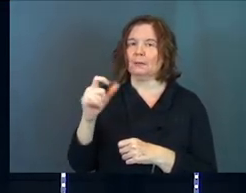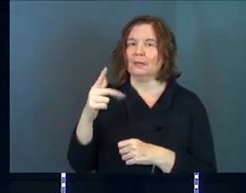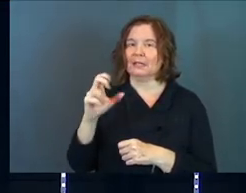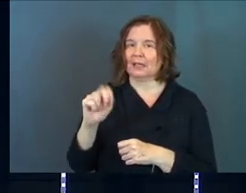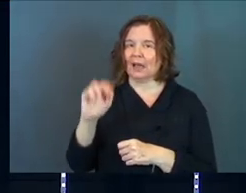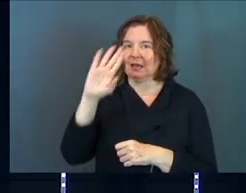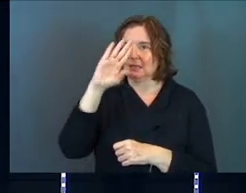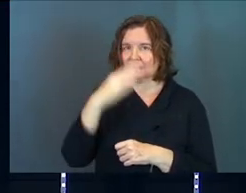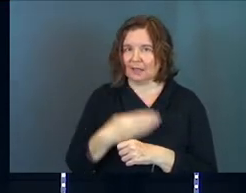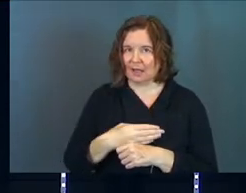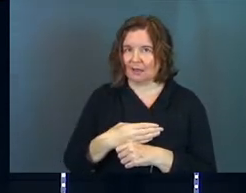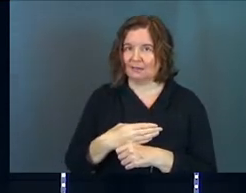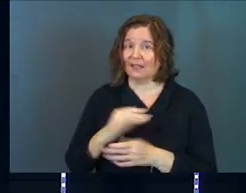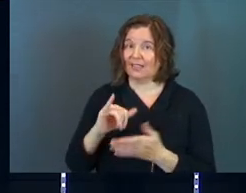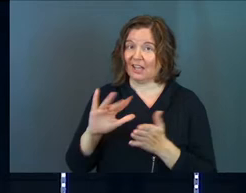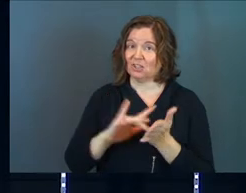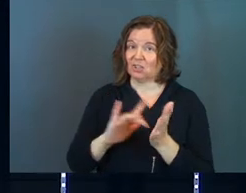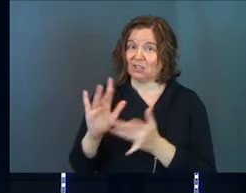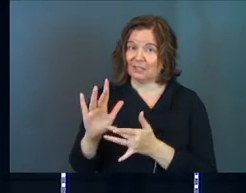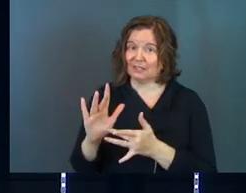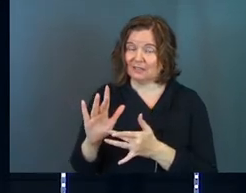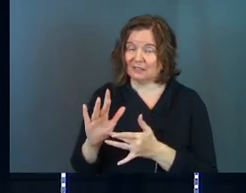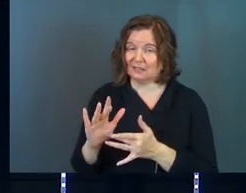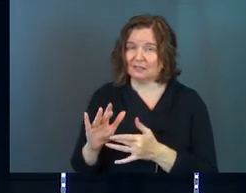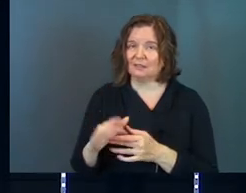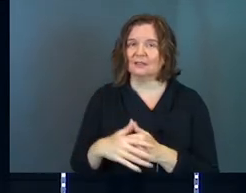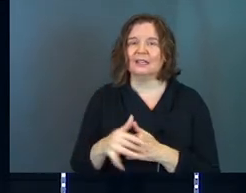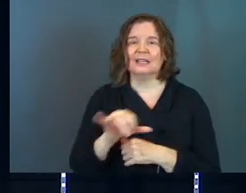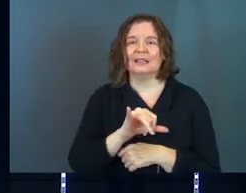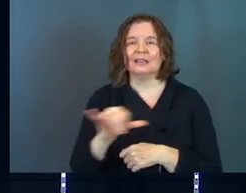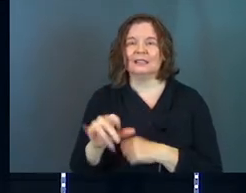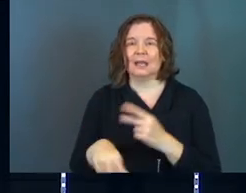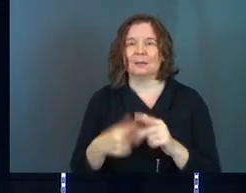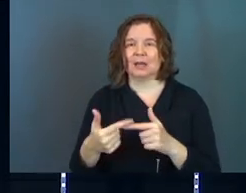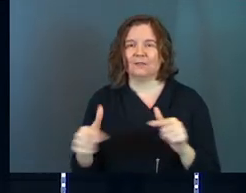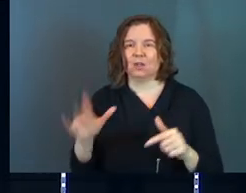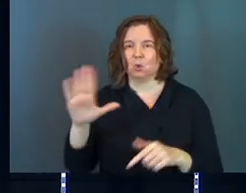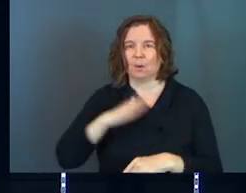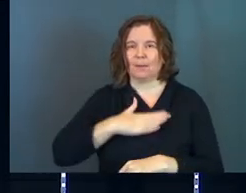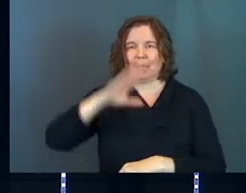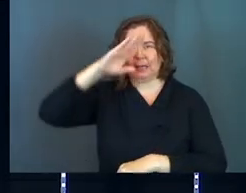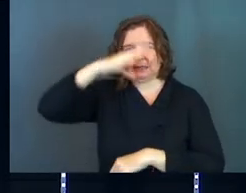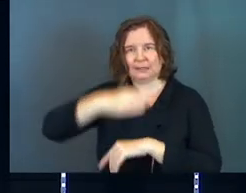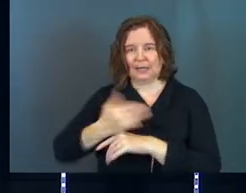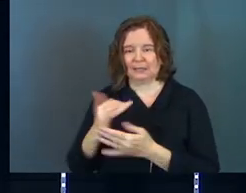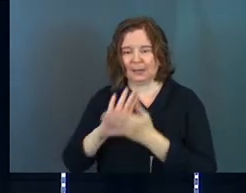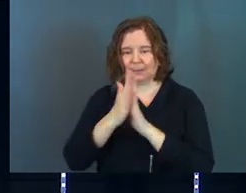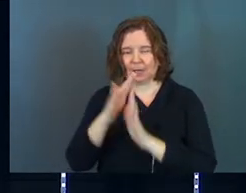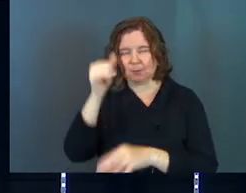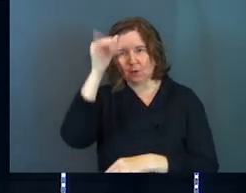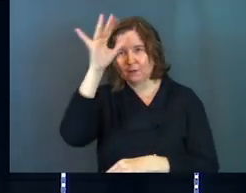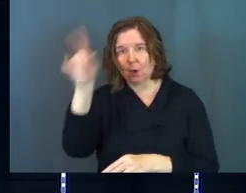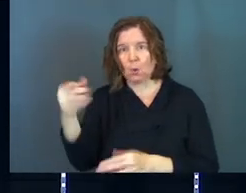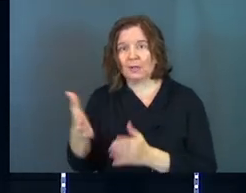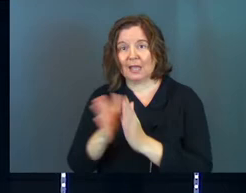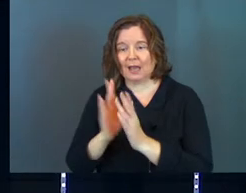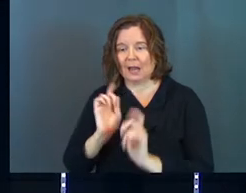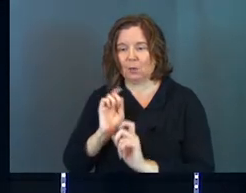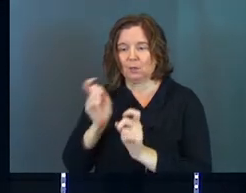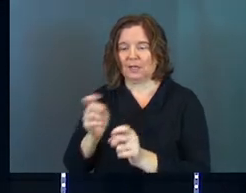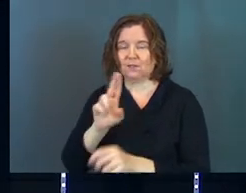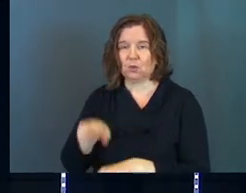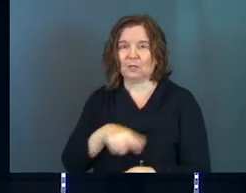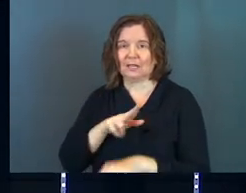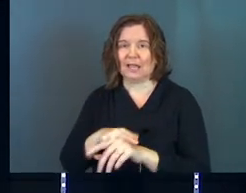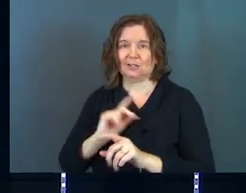Right? That's Jesus. His only begotten son. So it's the same kind of language. You're my son. Today I've become your father. Only ask, and I will give you